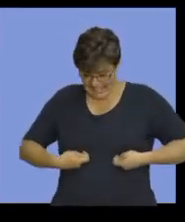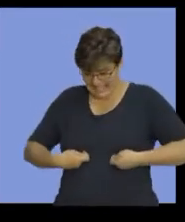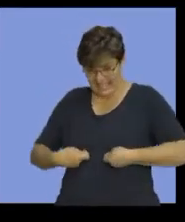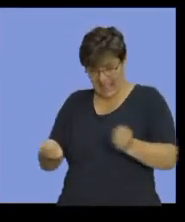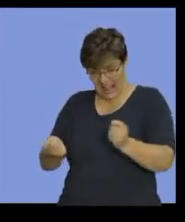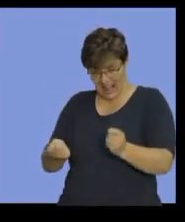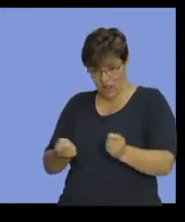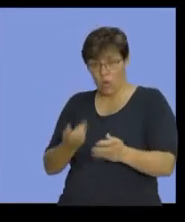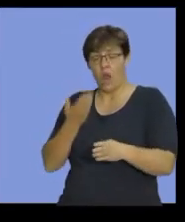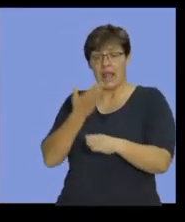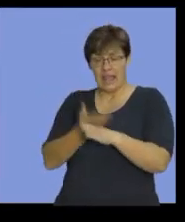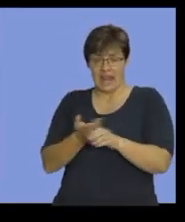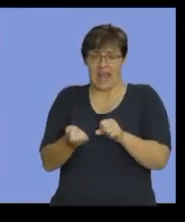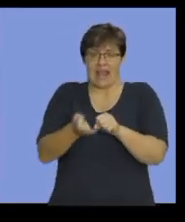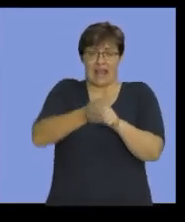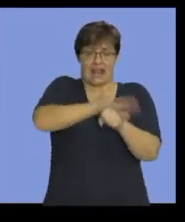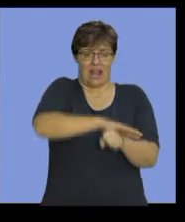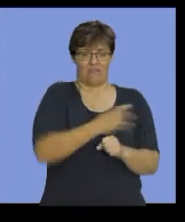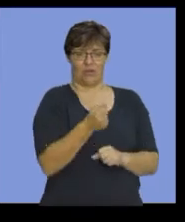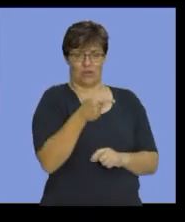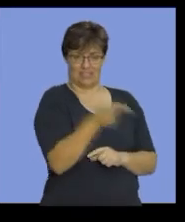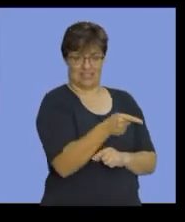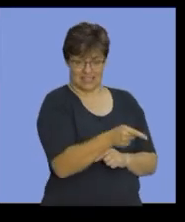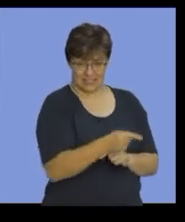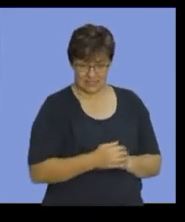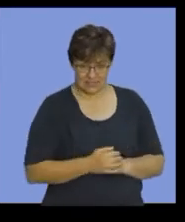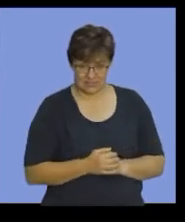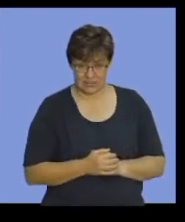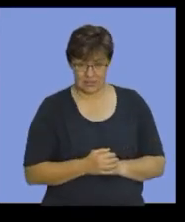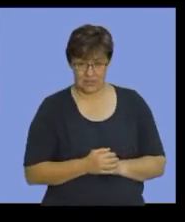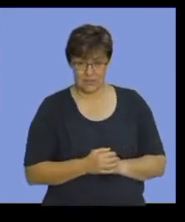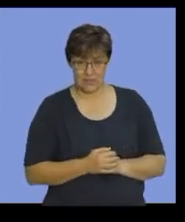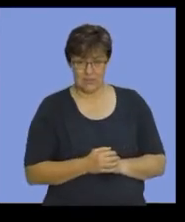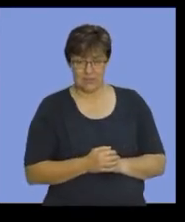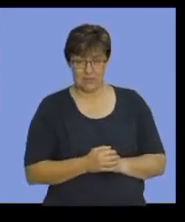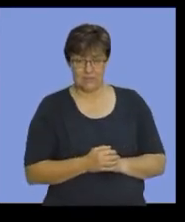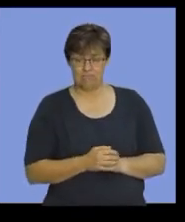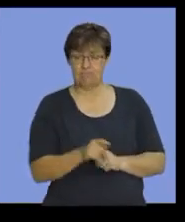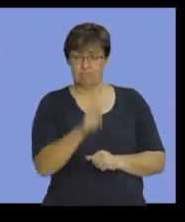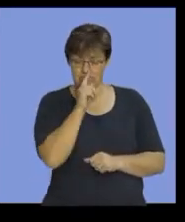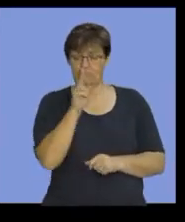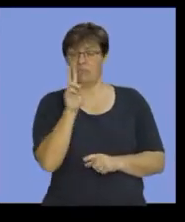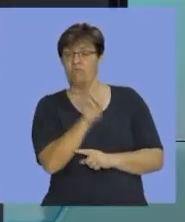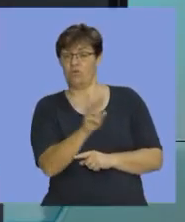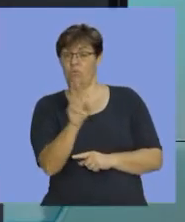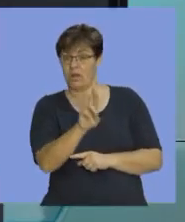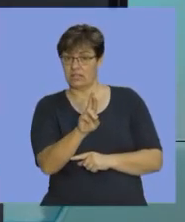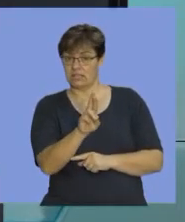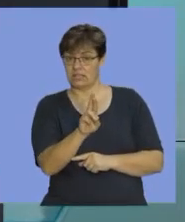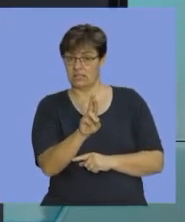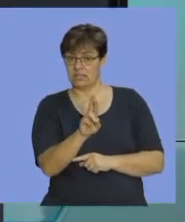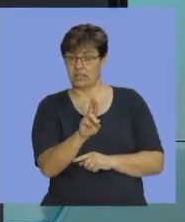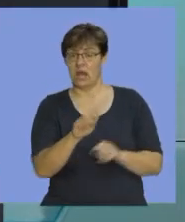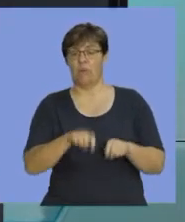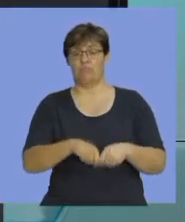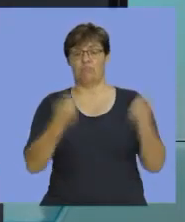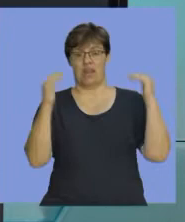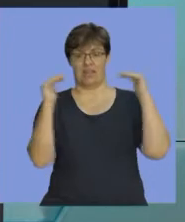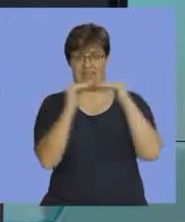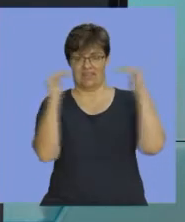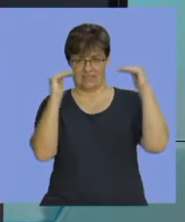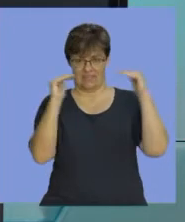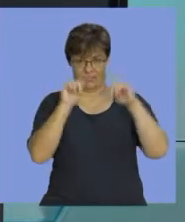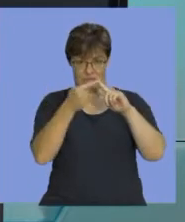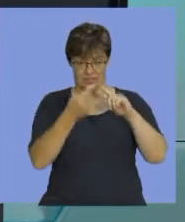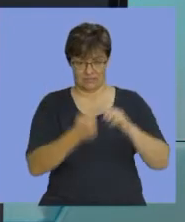in order to cover all our costs. And that's what we refer to as the break even